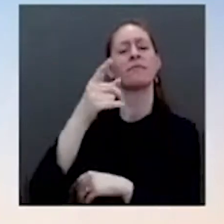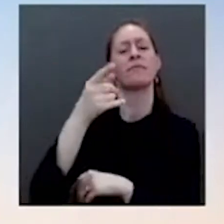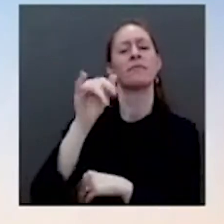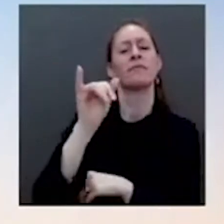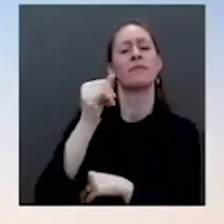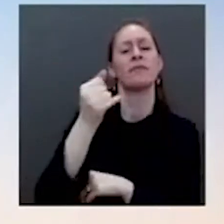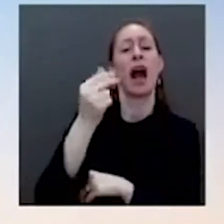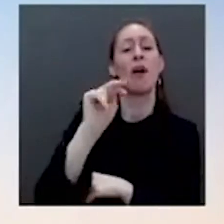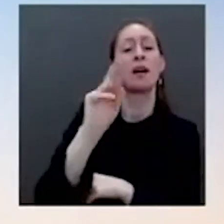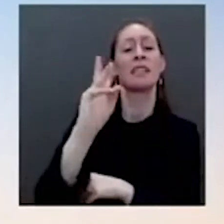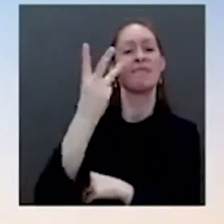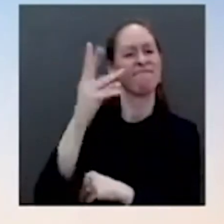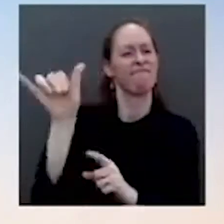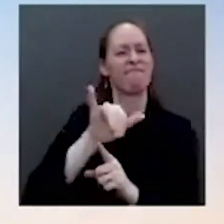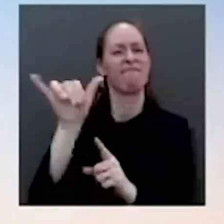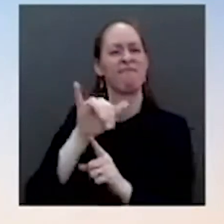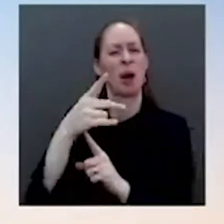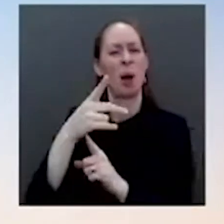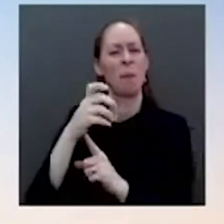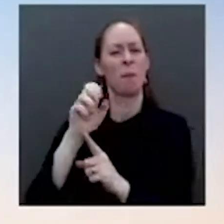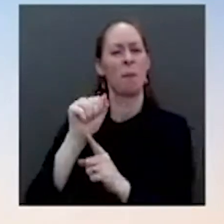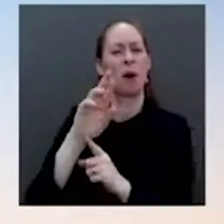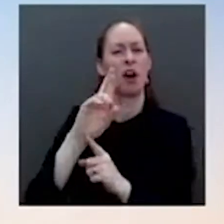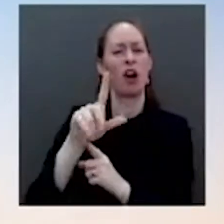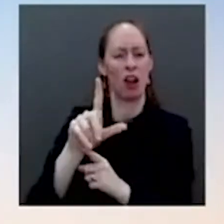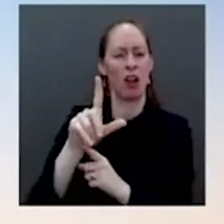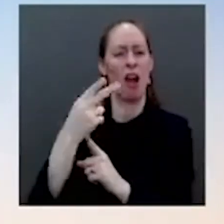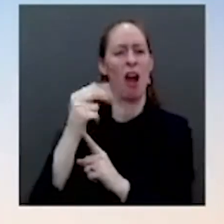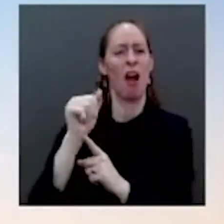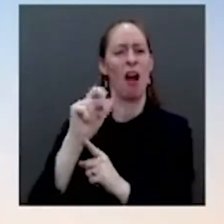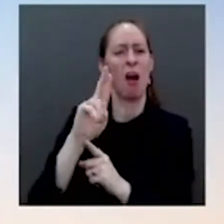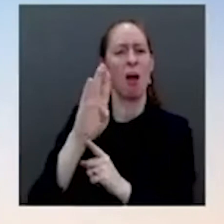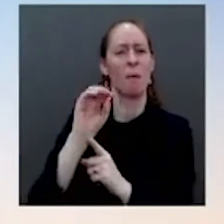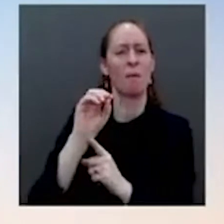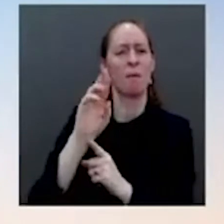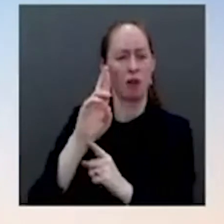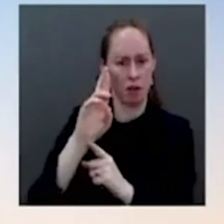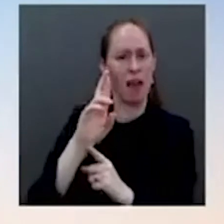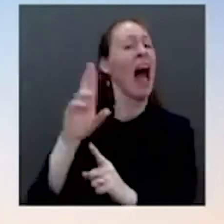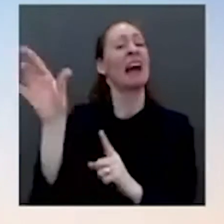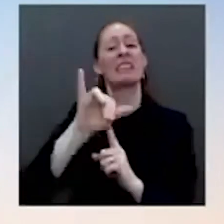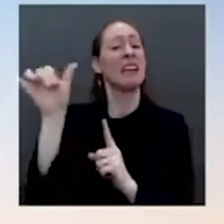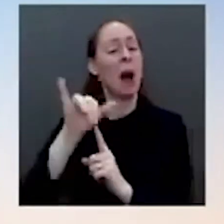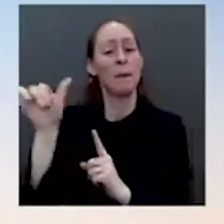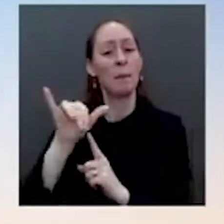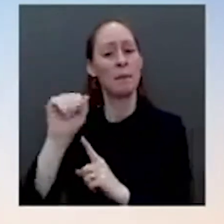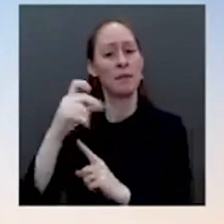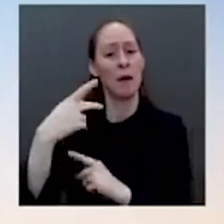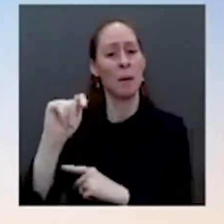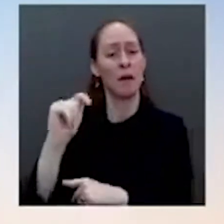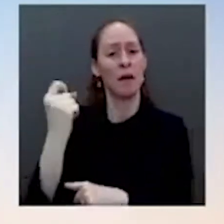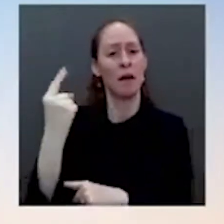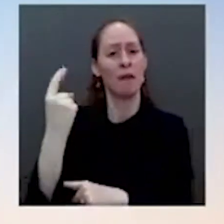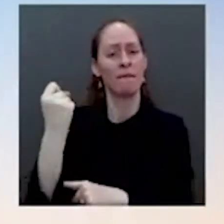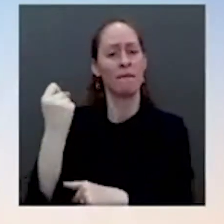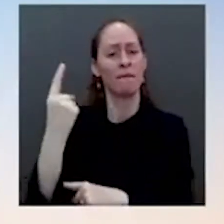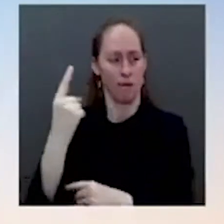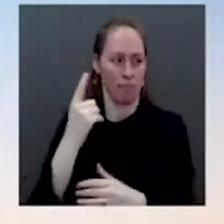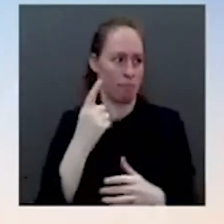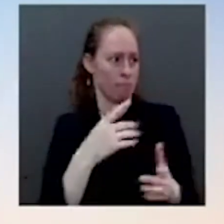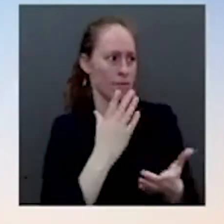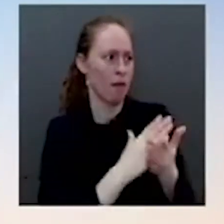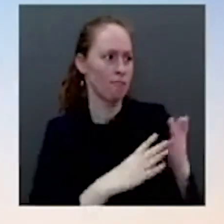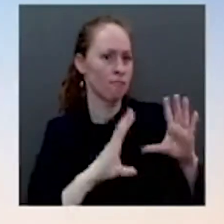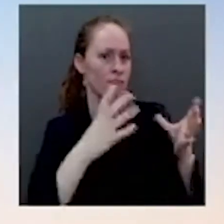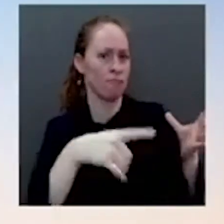say that, as the President also said in his remarks, you know, when, if we look back to some very difficult moments in our history,